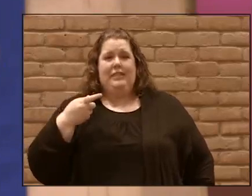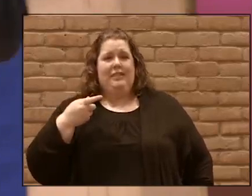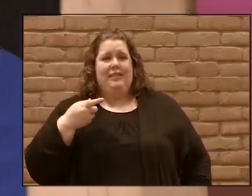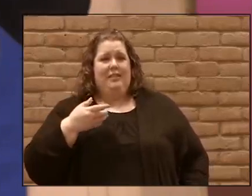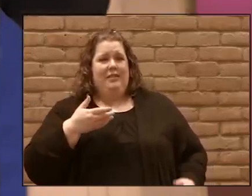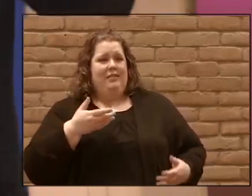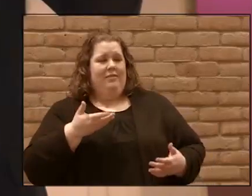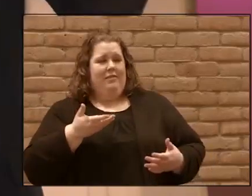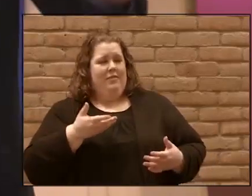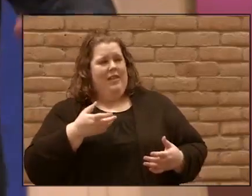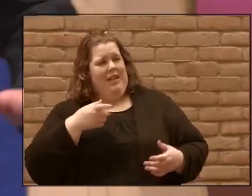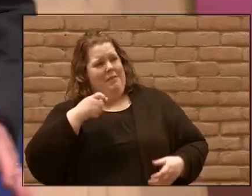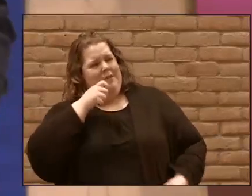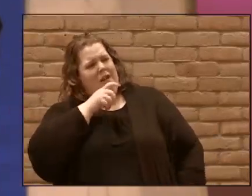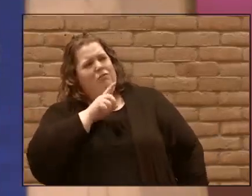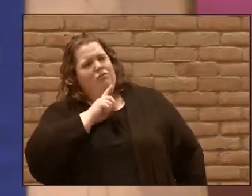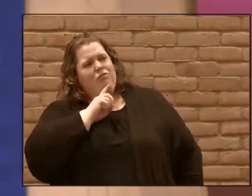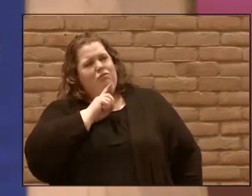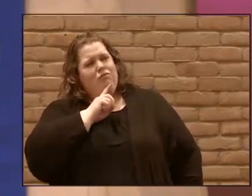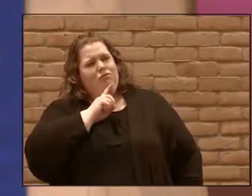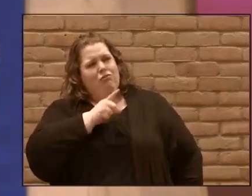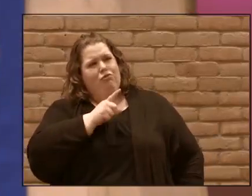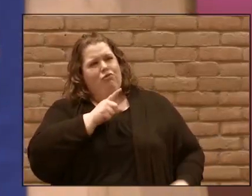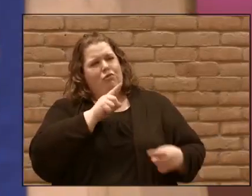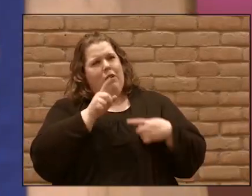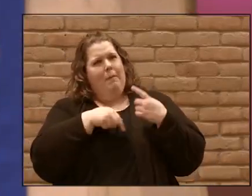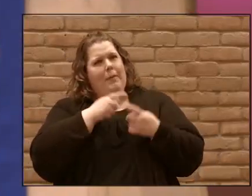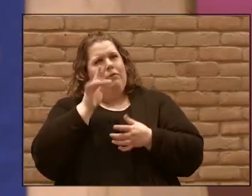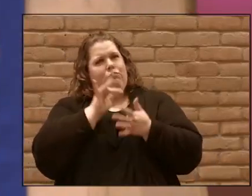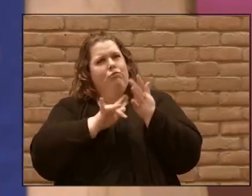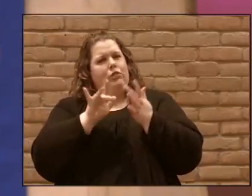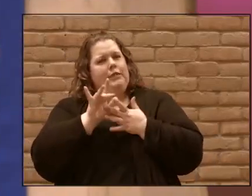fellowship and we're not so sure about Jesus